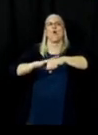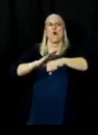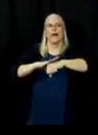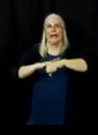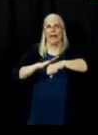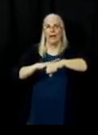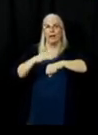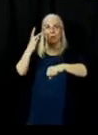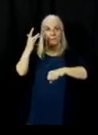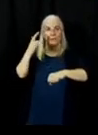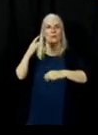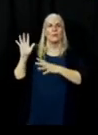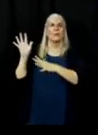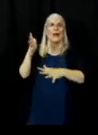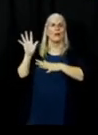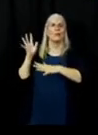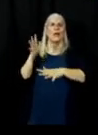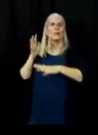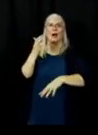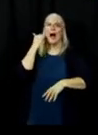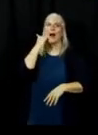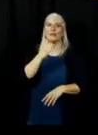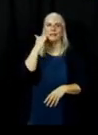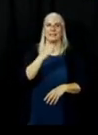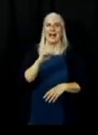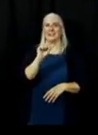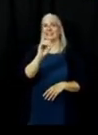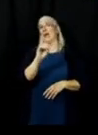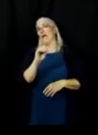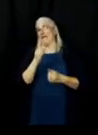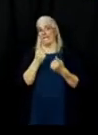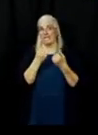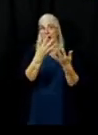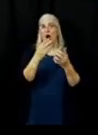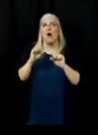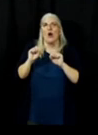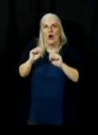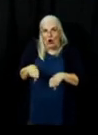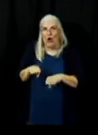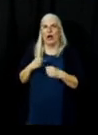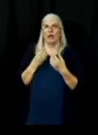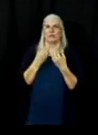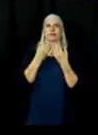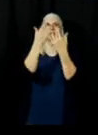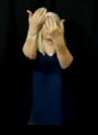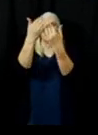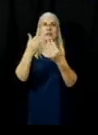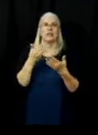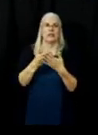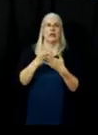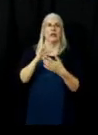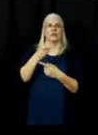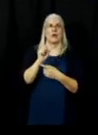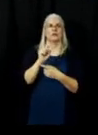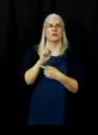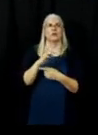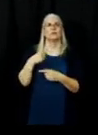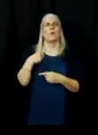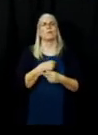basis and we know that the fire was pushing there again I would ask residents to be cautious of that